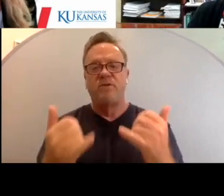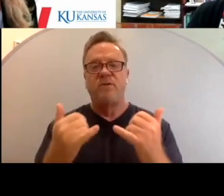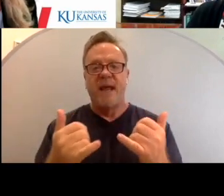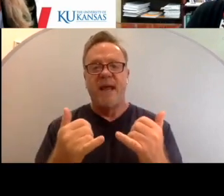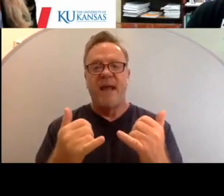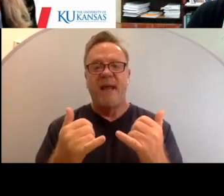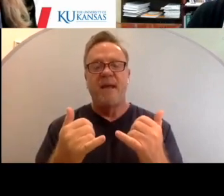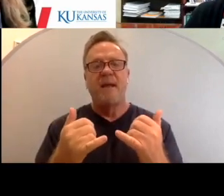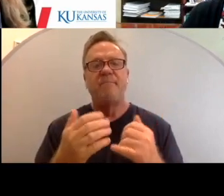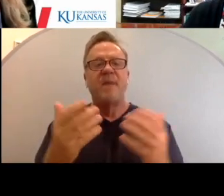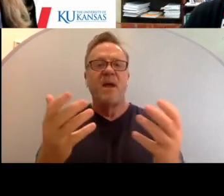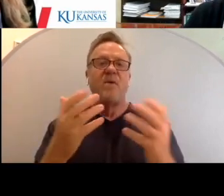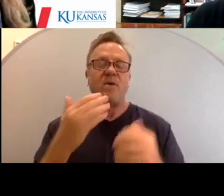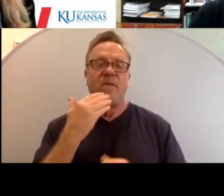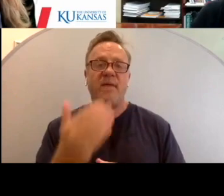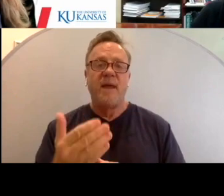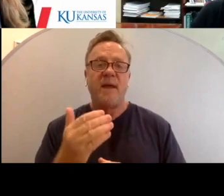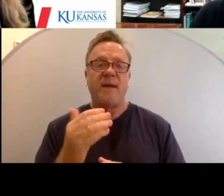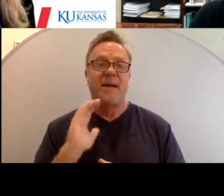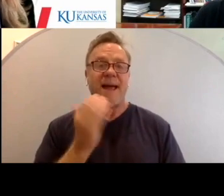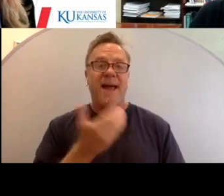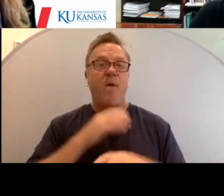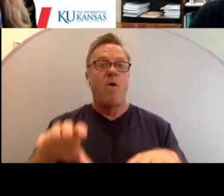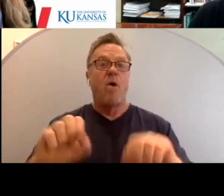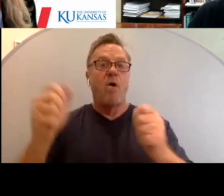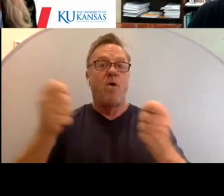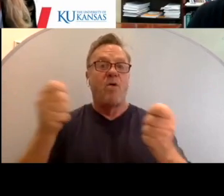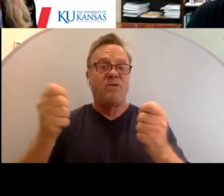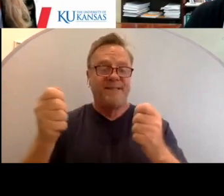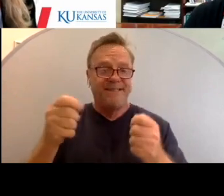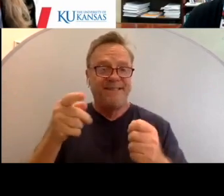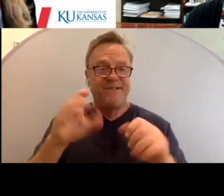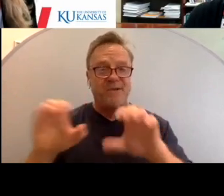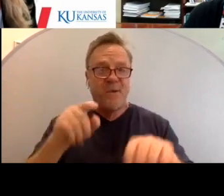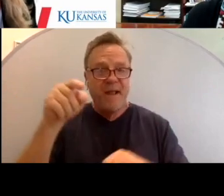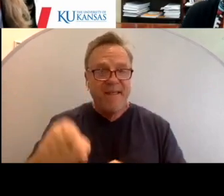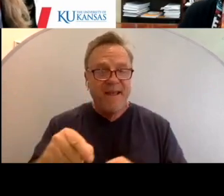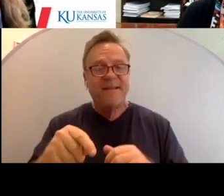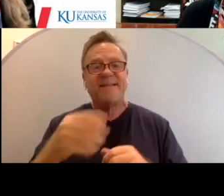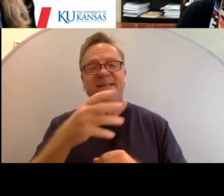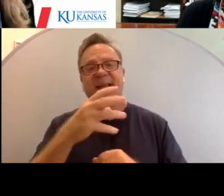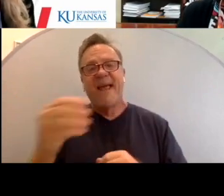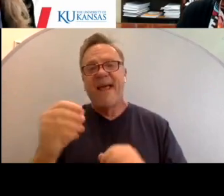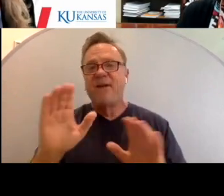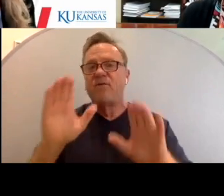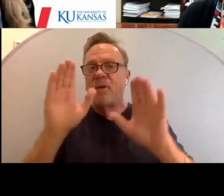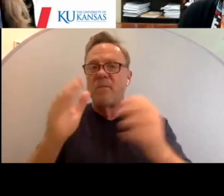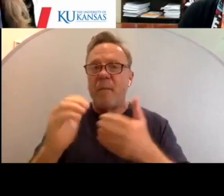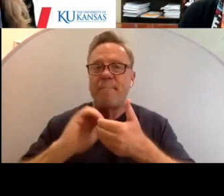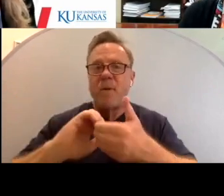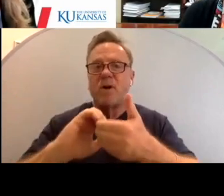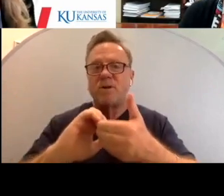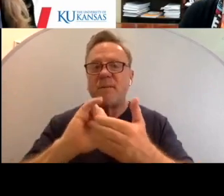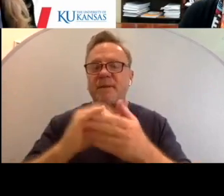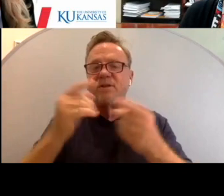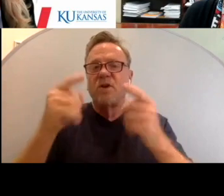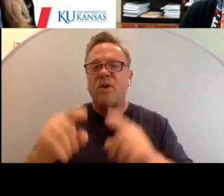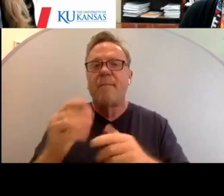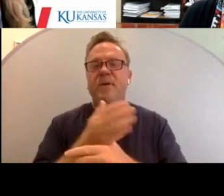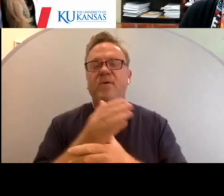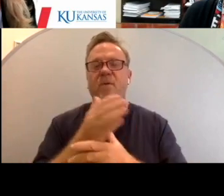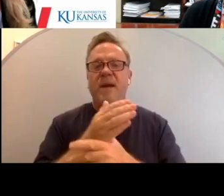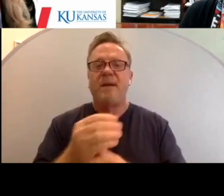I want to thank our hosts, our gracious hosts in doing this, as well as an incredible partnership that is occurring between